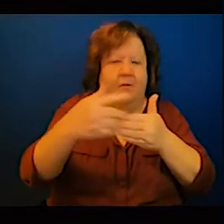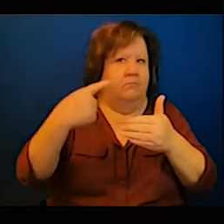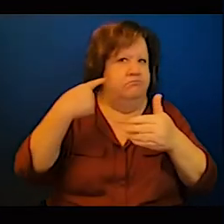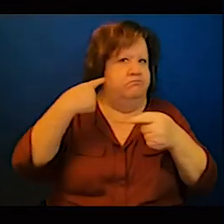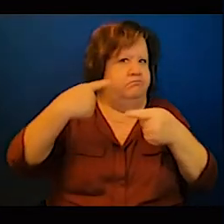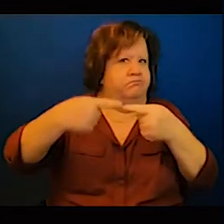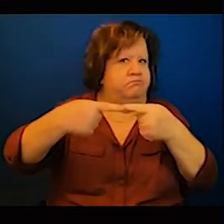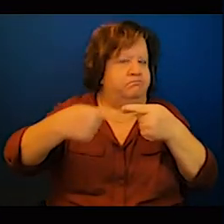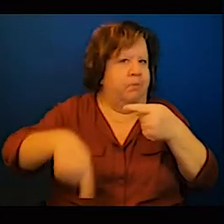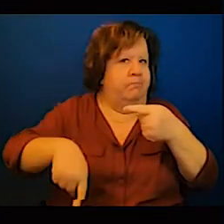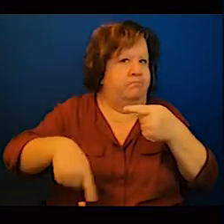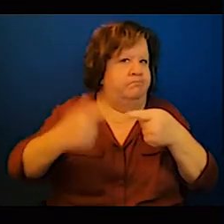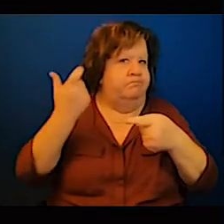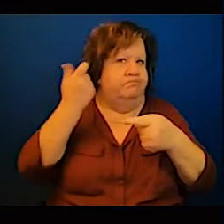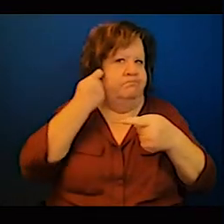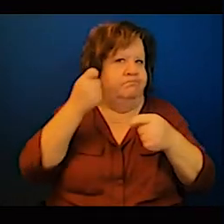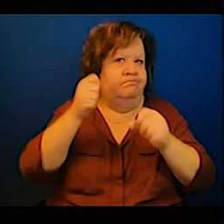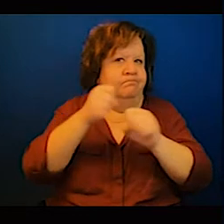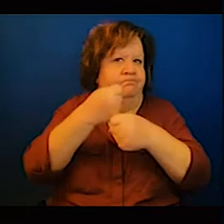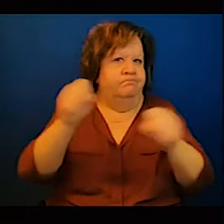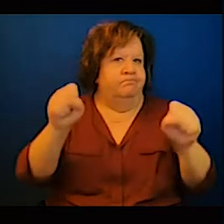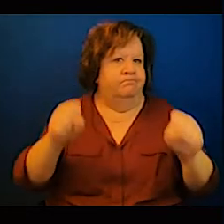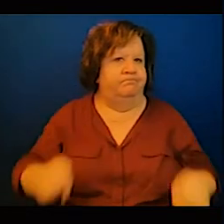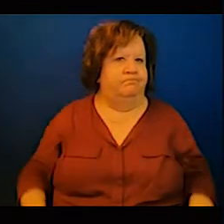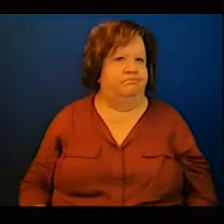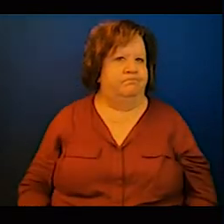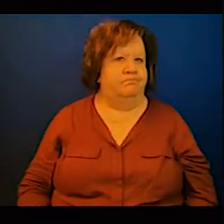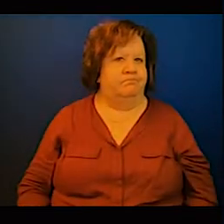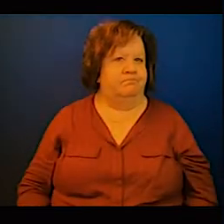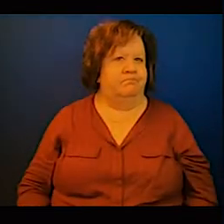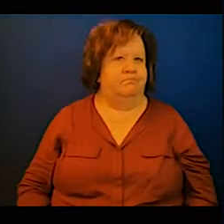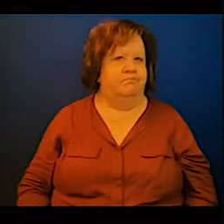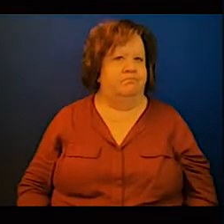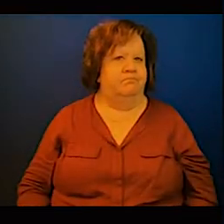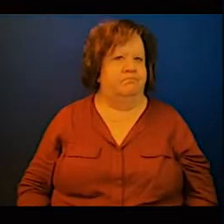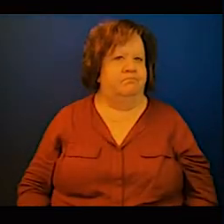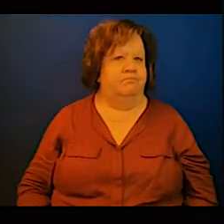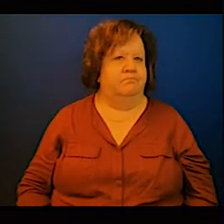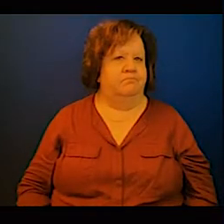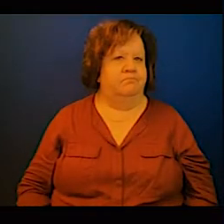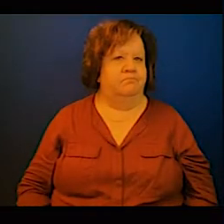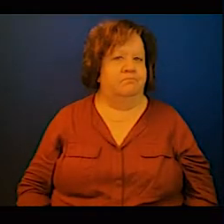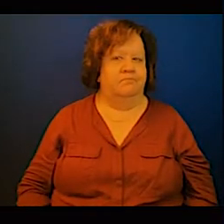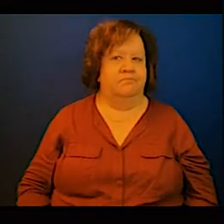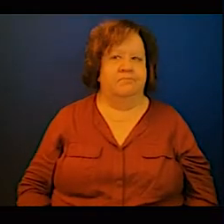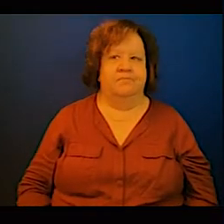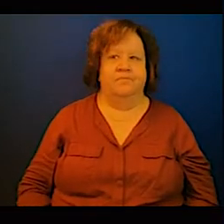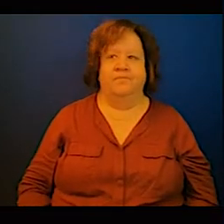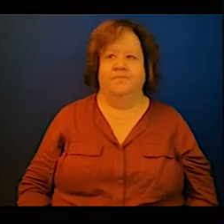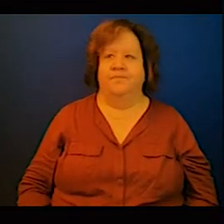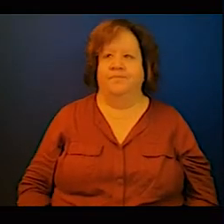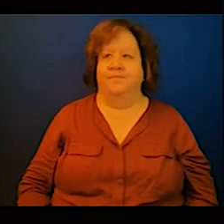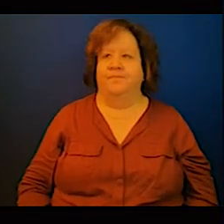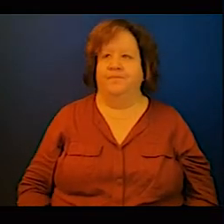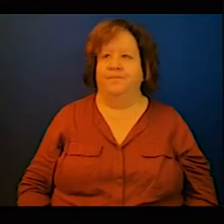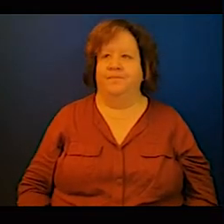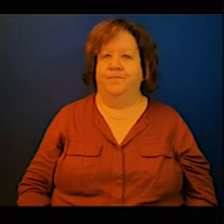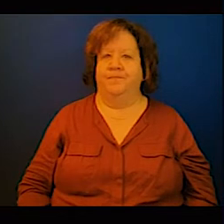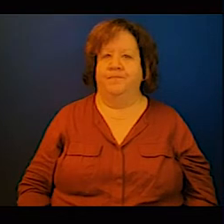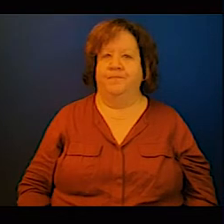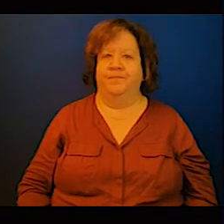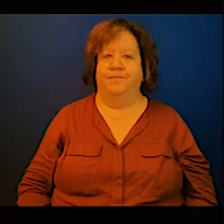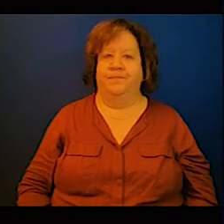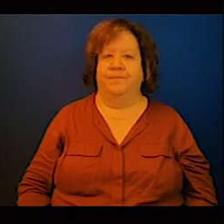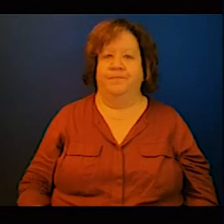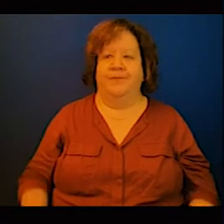I'm getting muted automatically. don't know, so I keep observing. Sorry, it was me who was trying to unmute myself. I apologize.